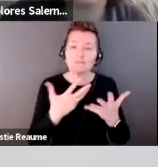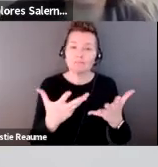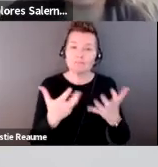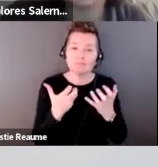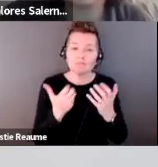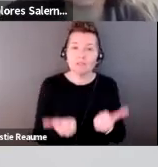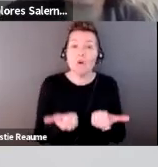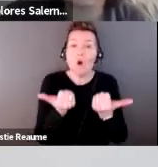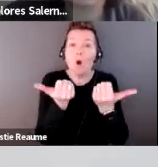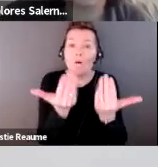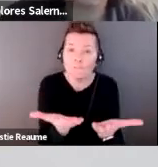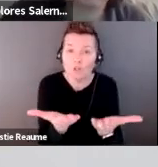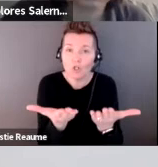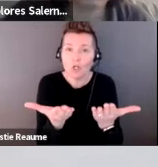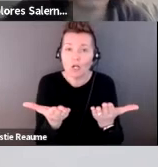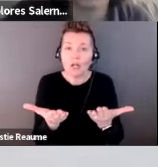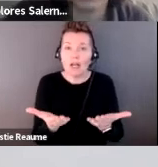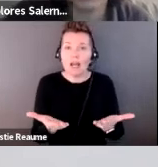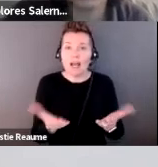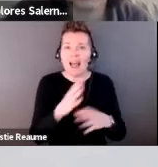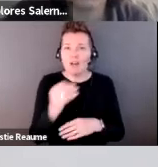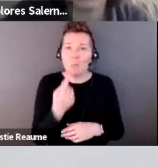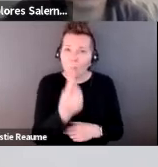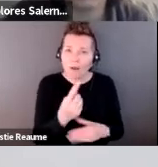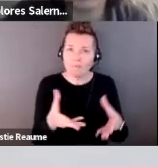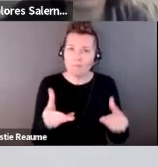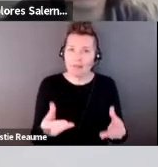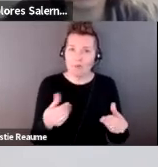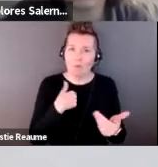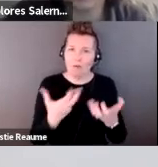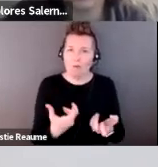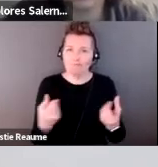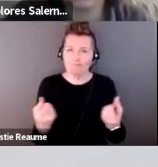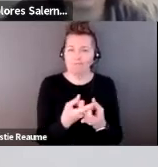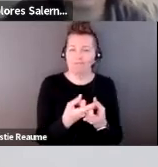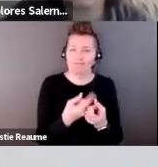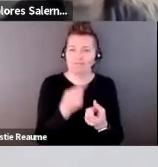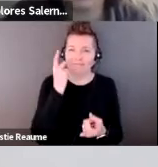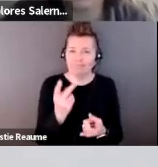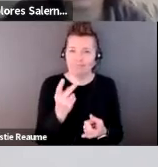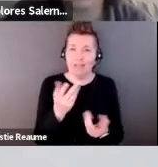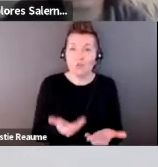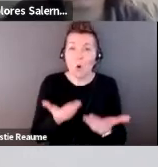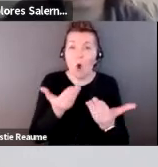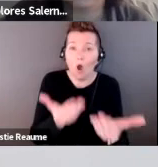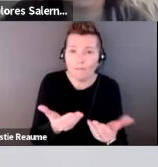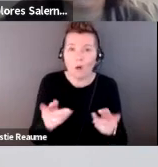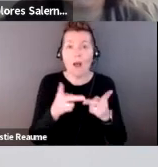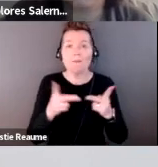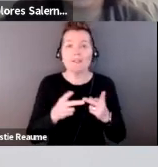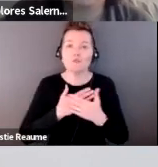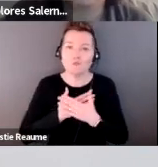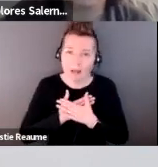multiplicity of the singular object. And that offering might be the space to rest or smoking a joint